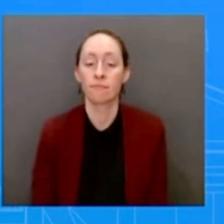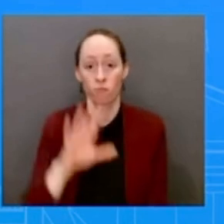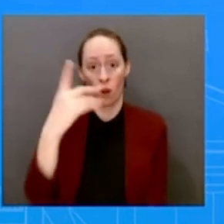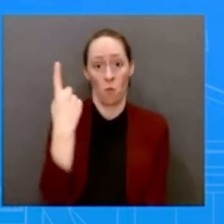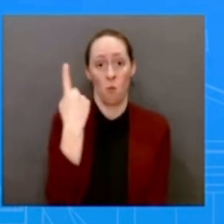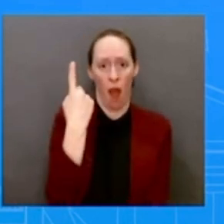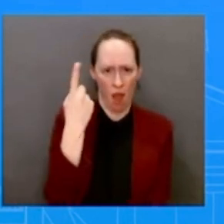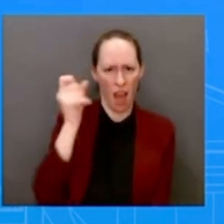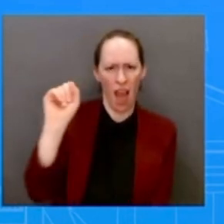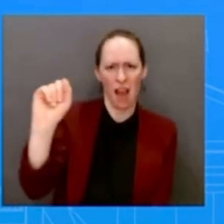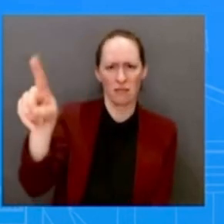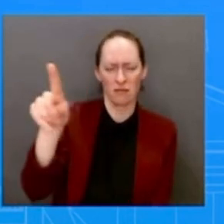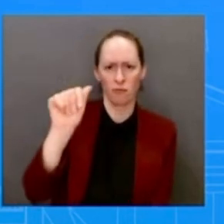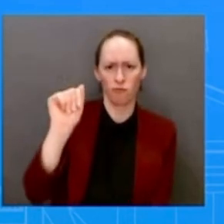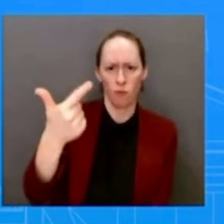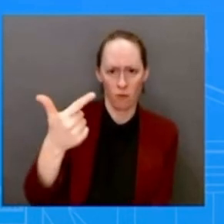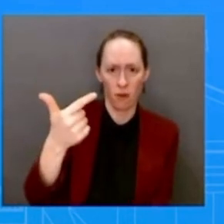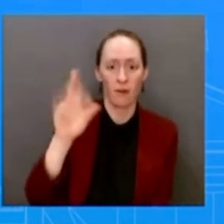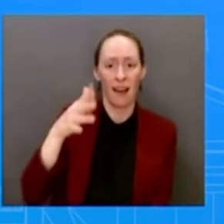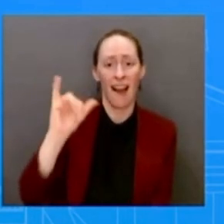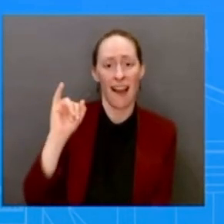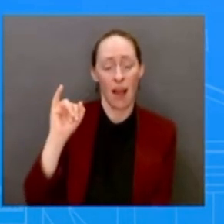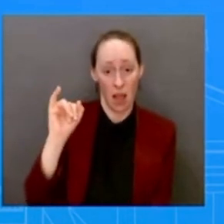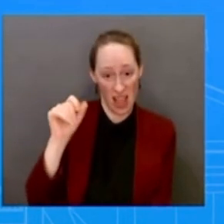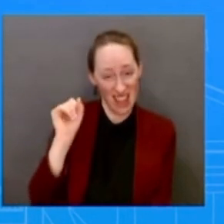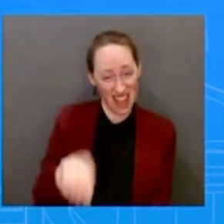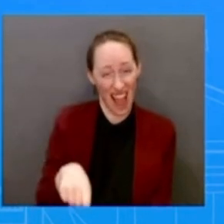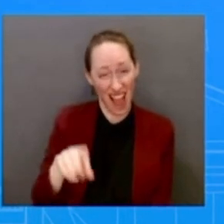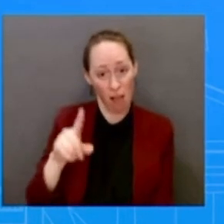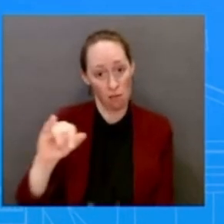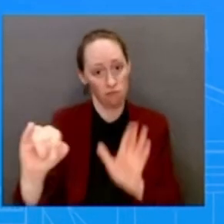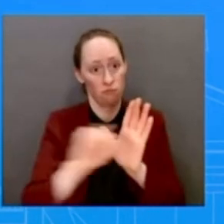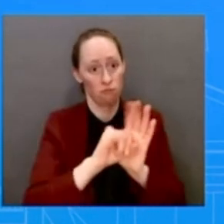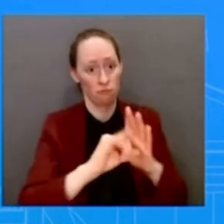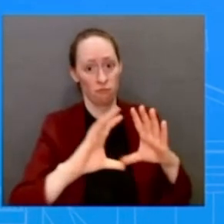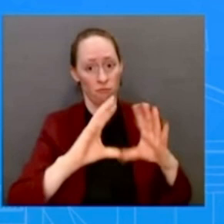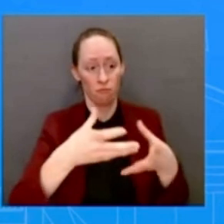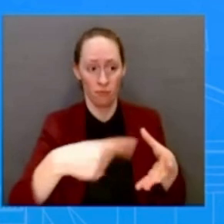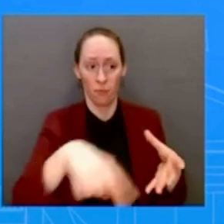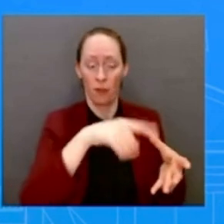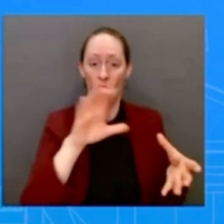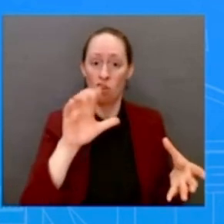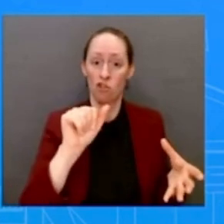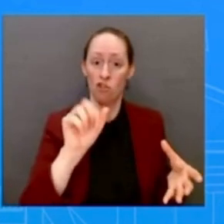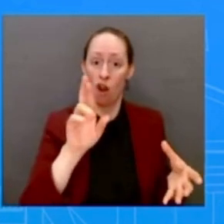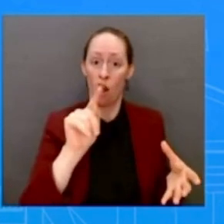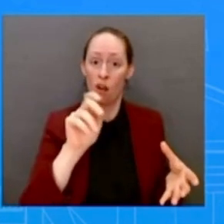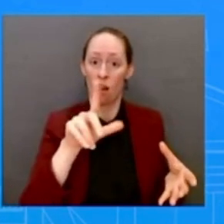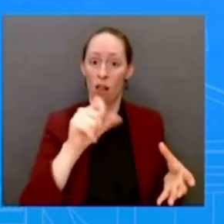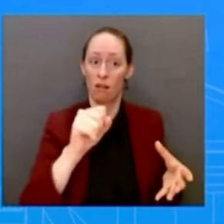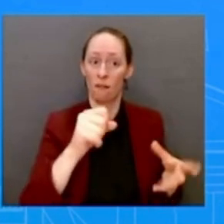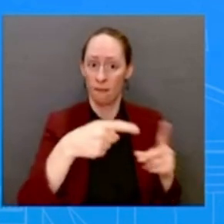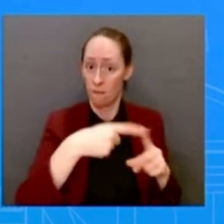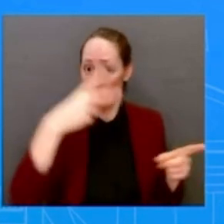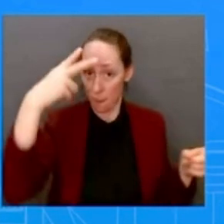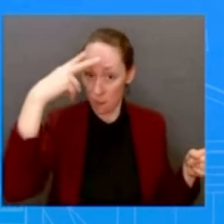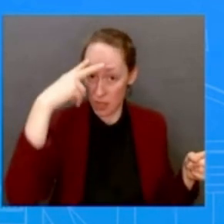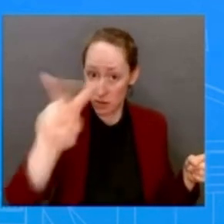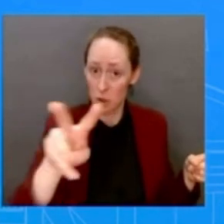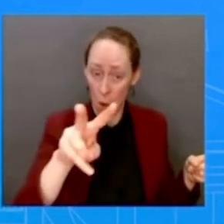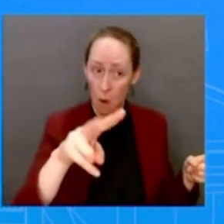terrorist organizations. He said he didn't oppose the idea. Just yesterday, Bill Barr, predecessor,